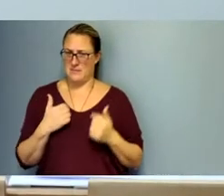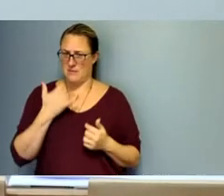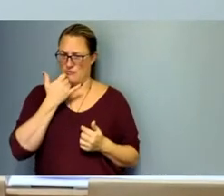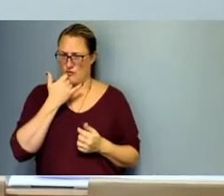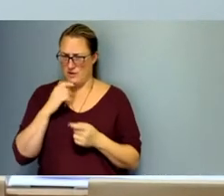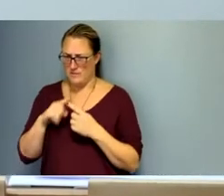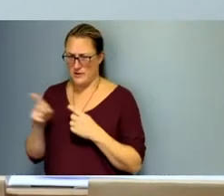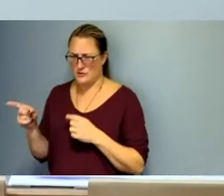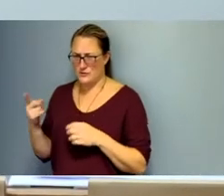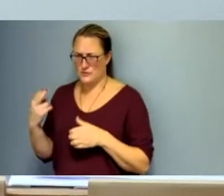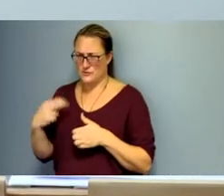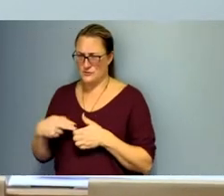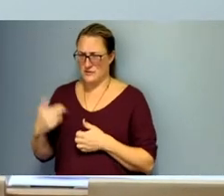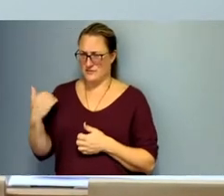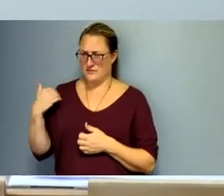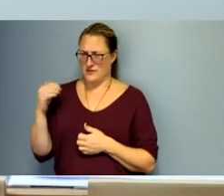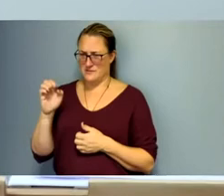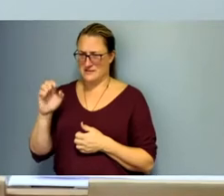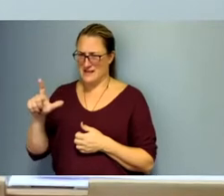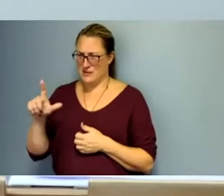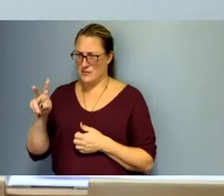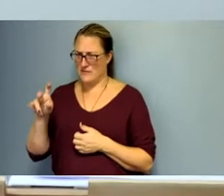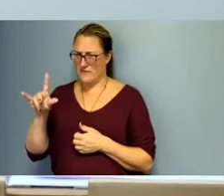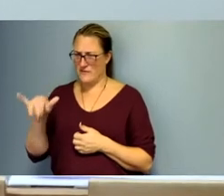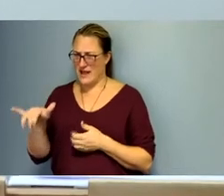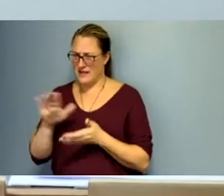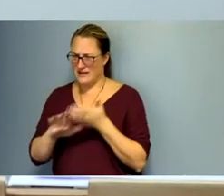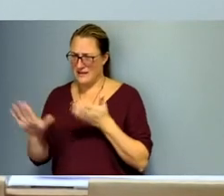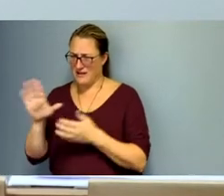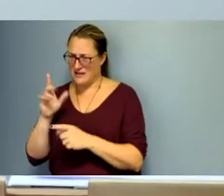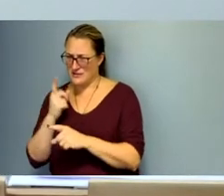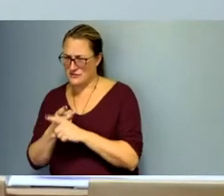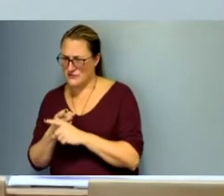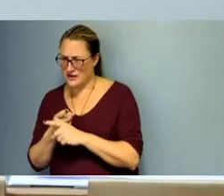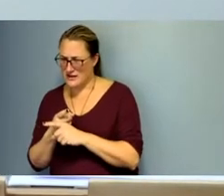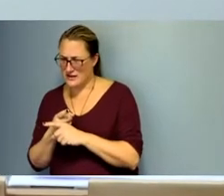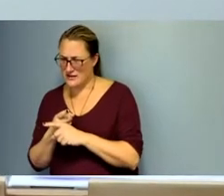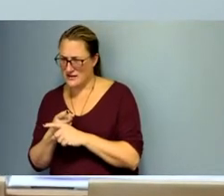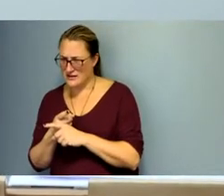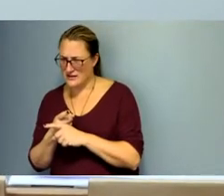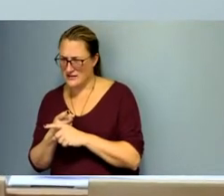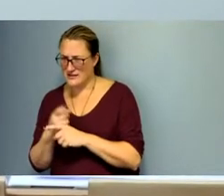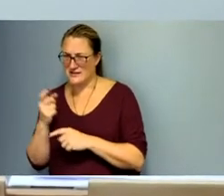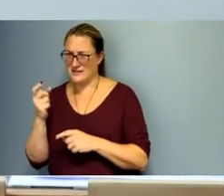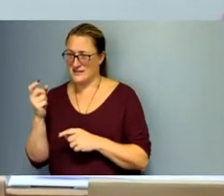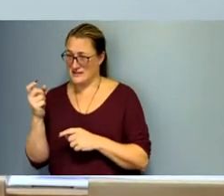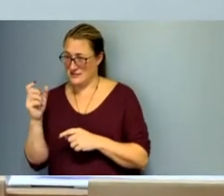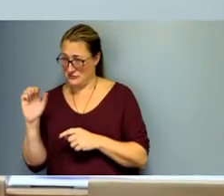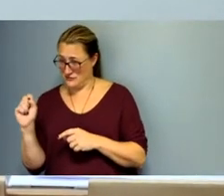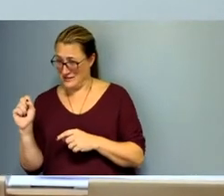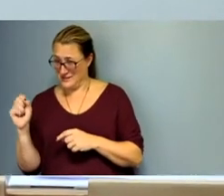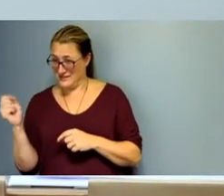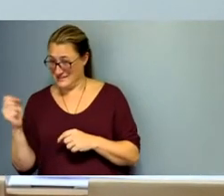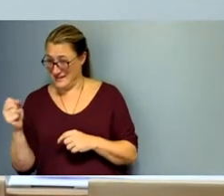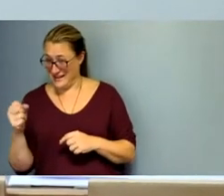to us from Delaware Valley College. Is that right? Yes. Chris? Yes.